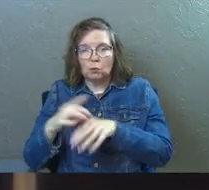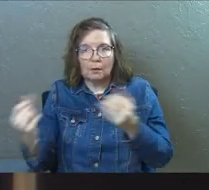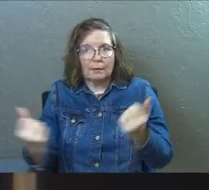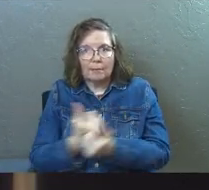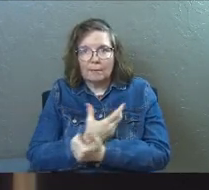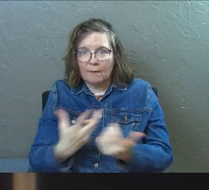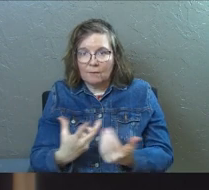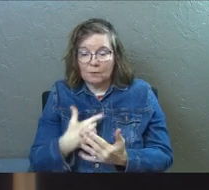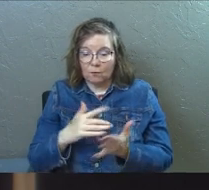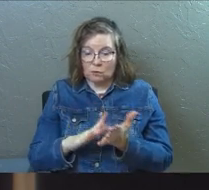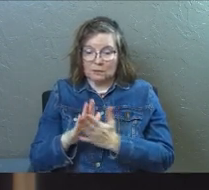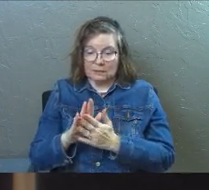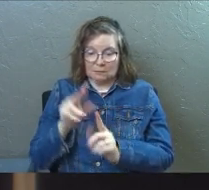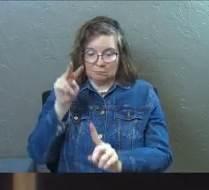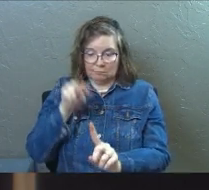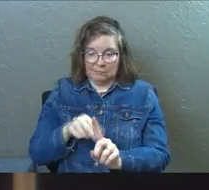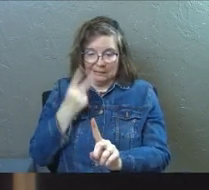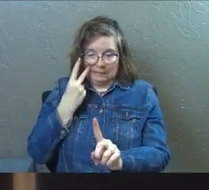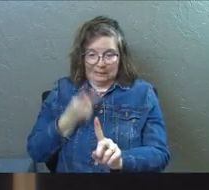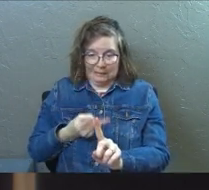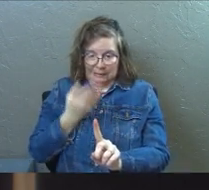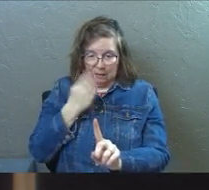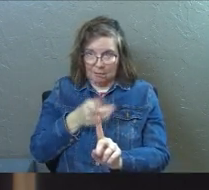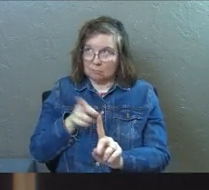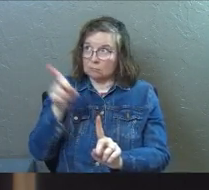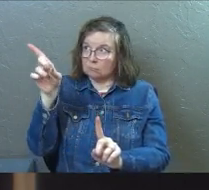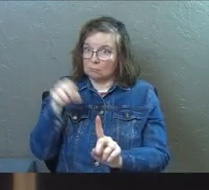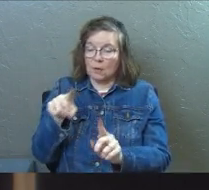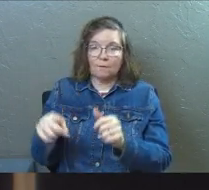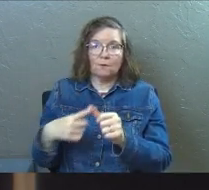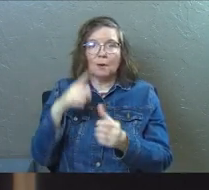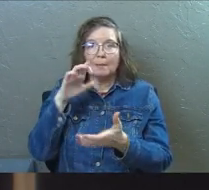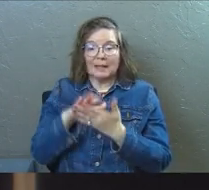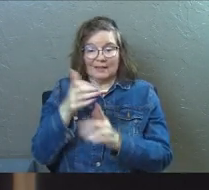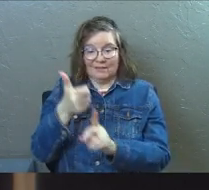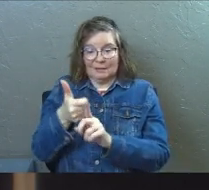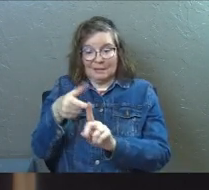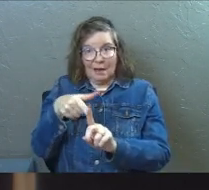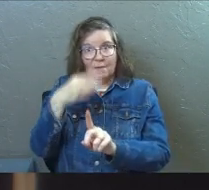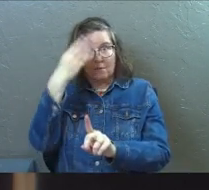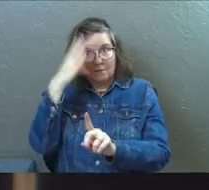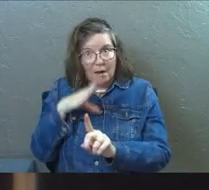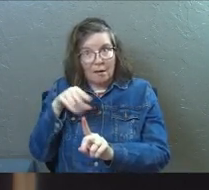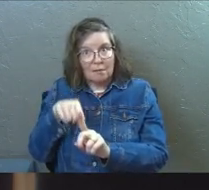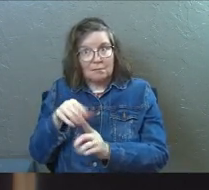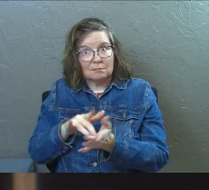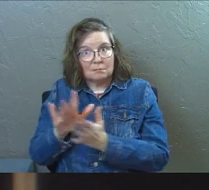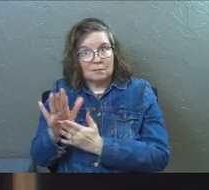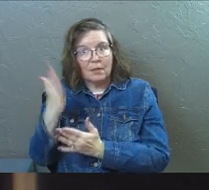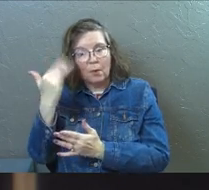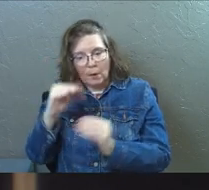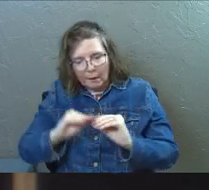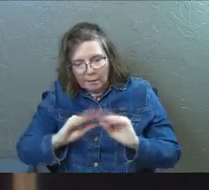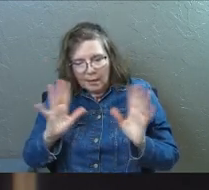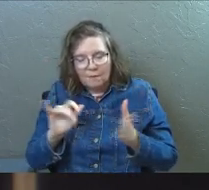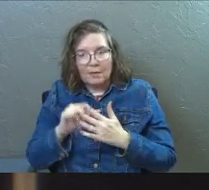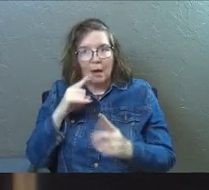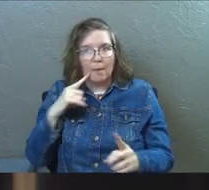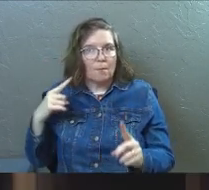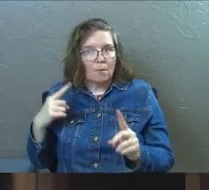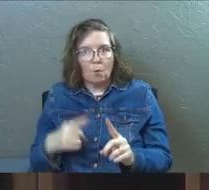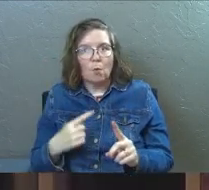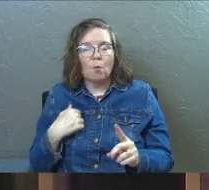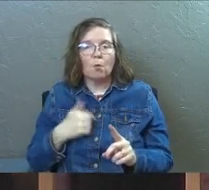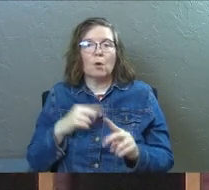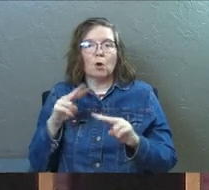for Jesus to be the visible image of the invisible God, first you got to believe that Jesus is God. So that's why it clarifies that point,